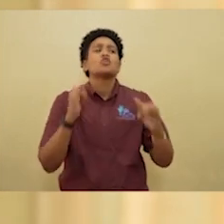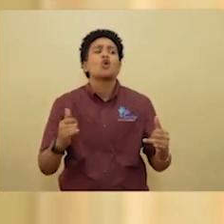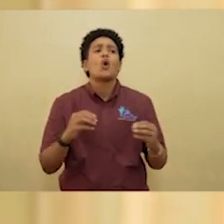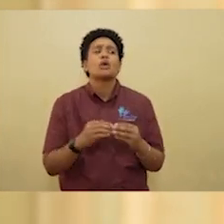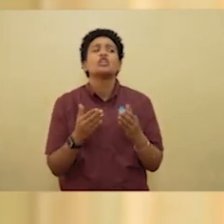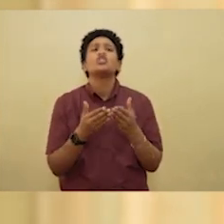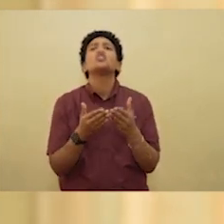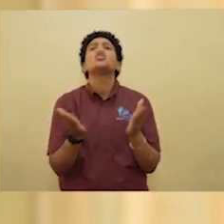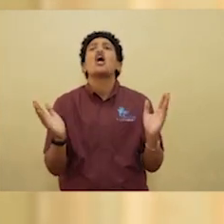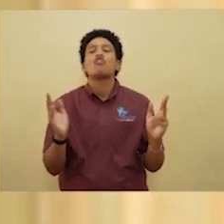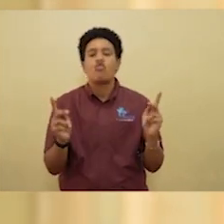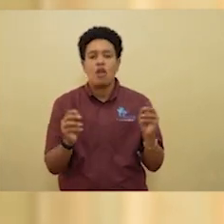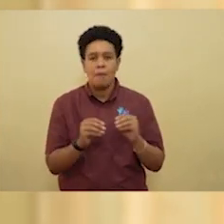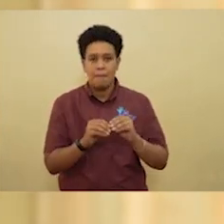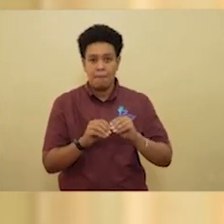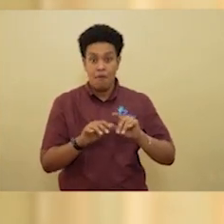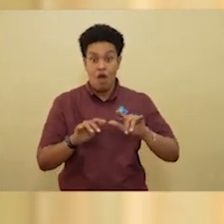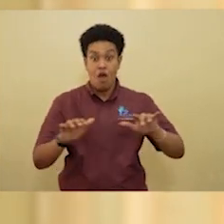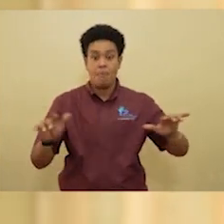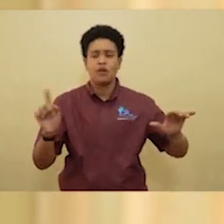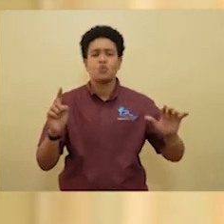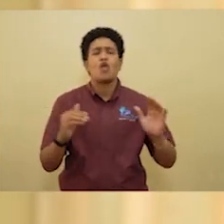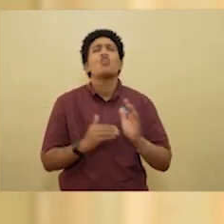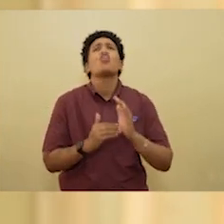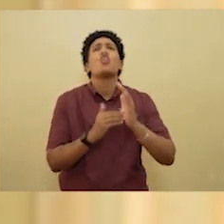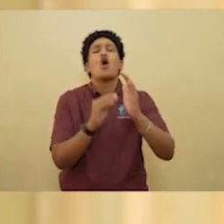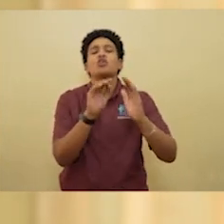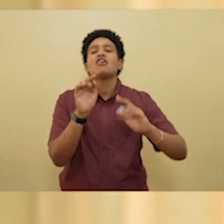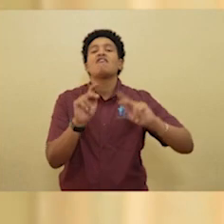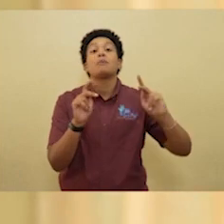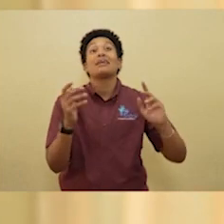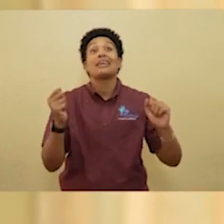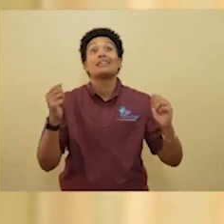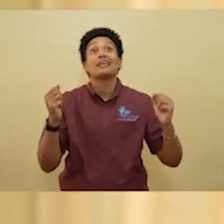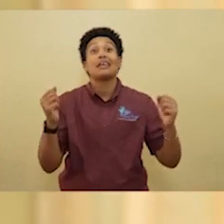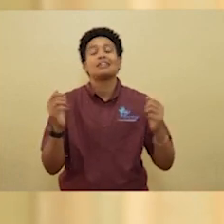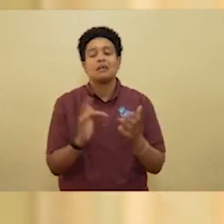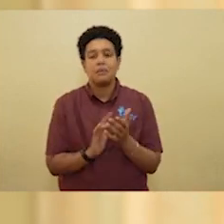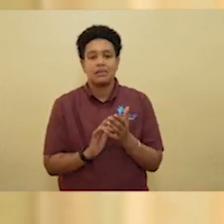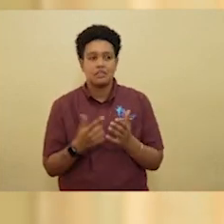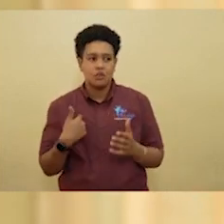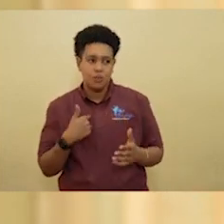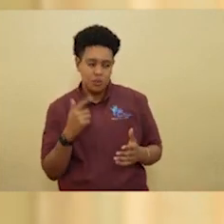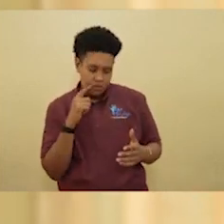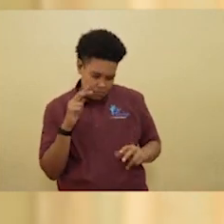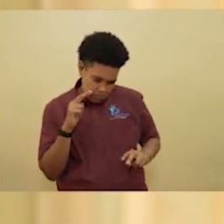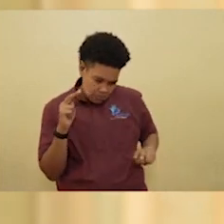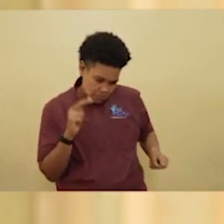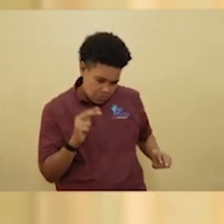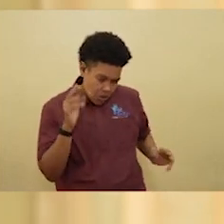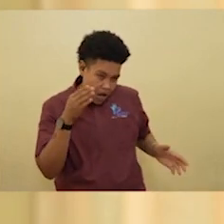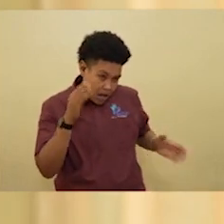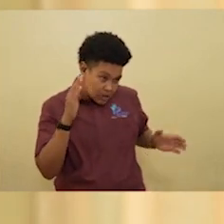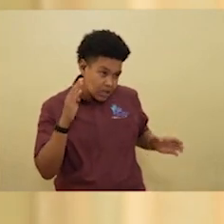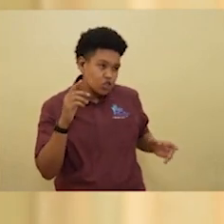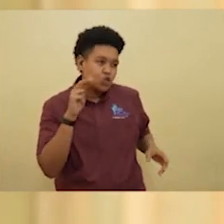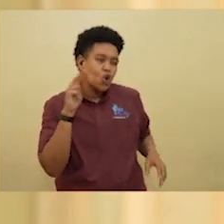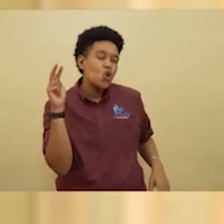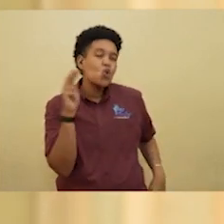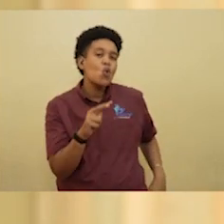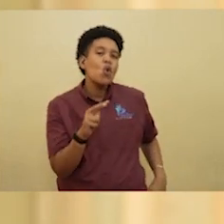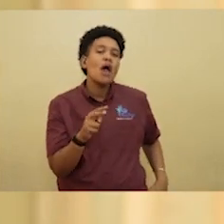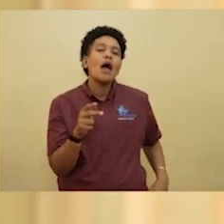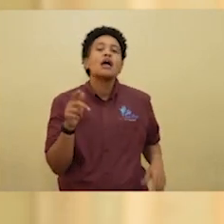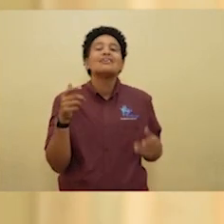general population where thousands of persons get the medication that we then turn our attention to looking